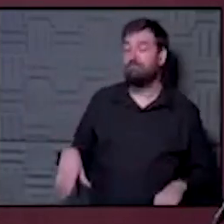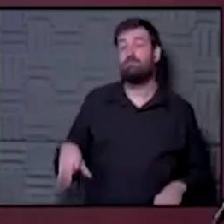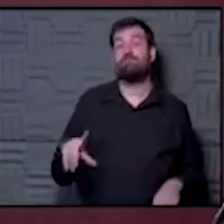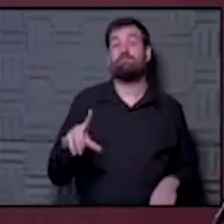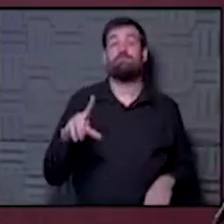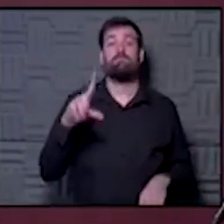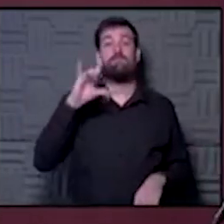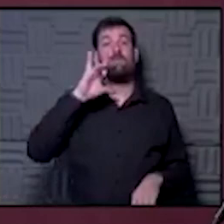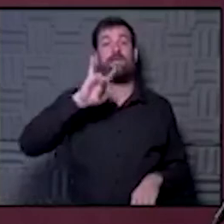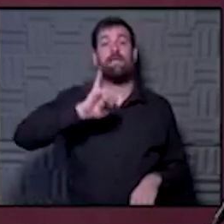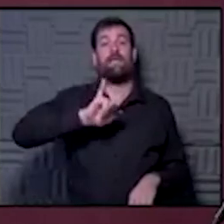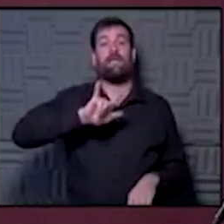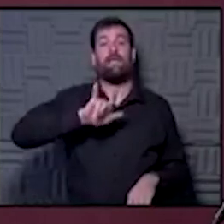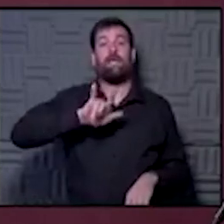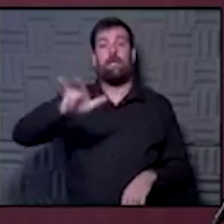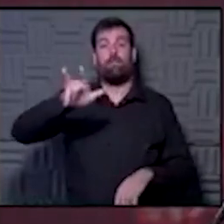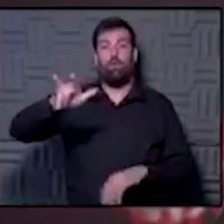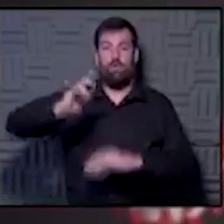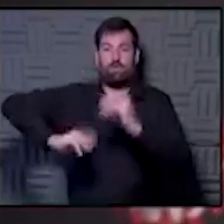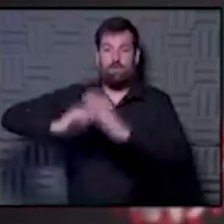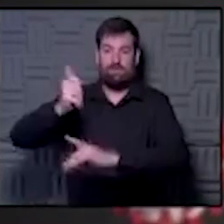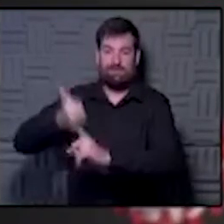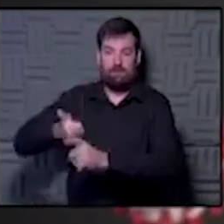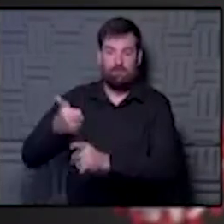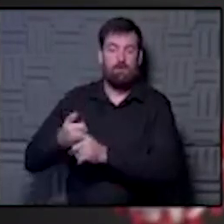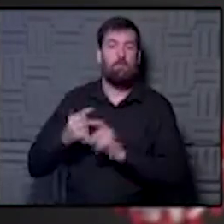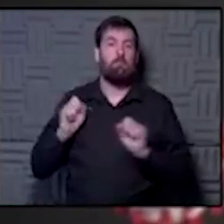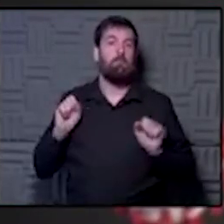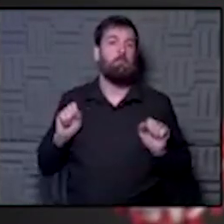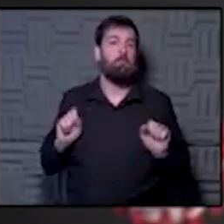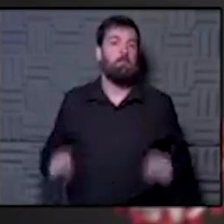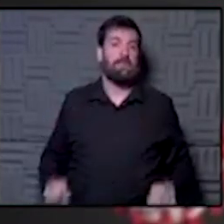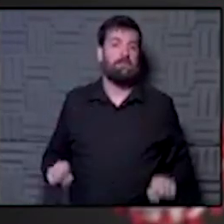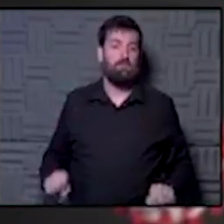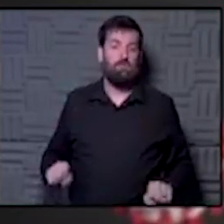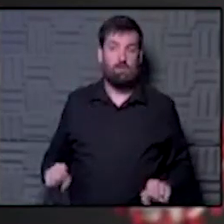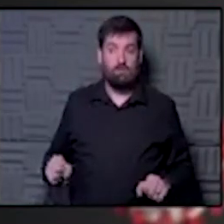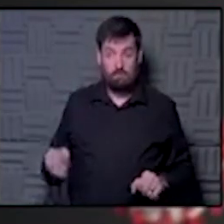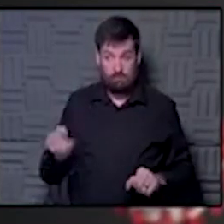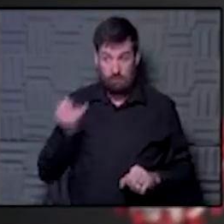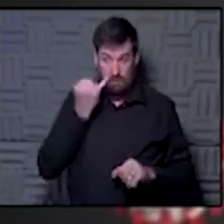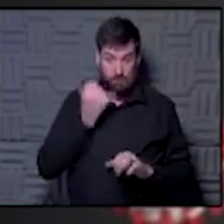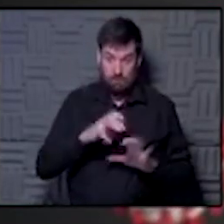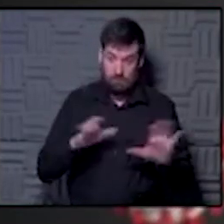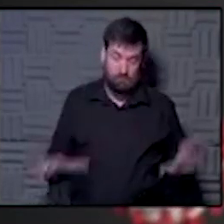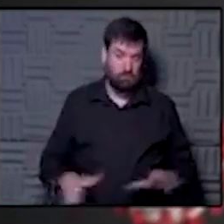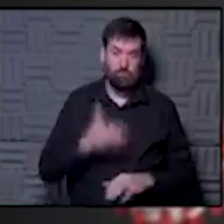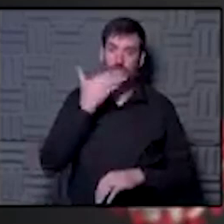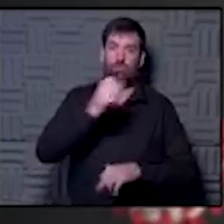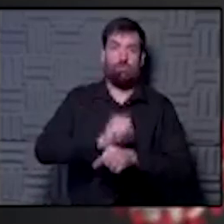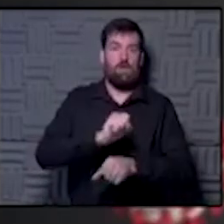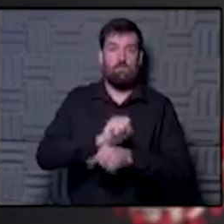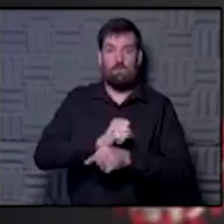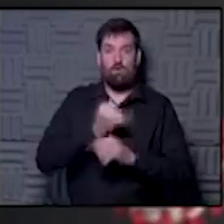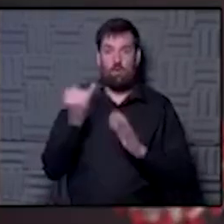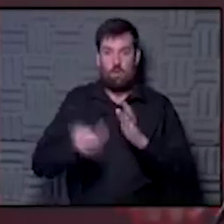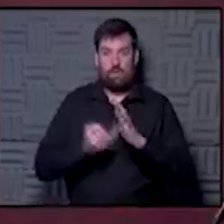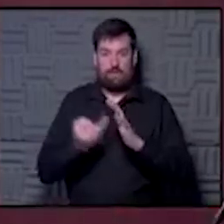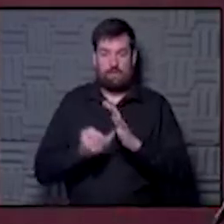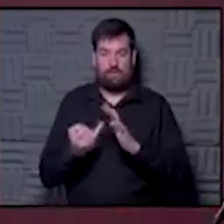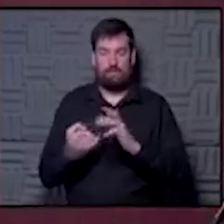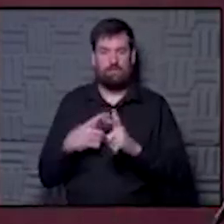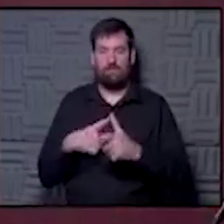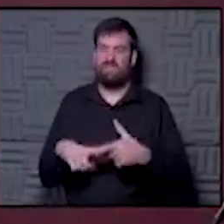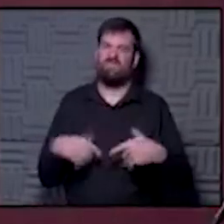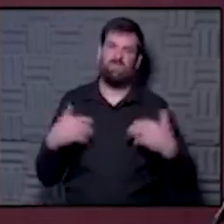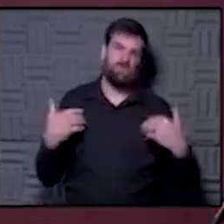the airport itself has been that potential introduction to if you've done a great job of quarantine for 14 days, you have to be